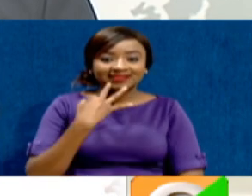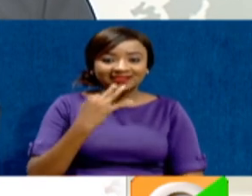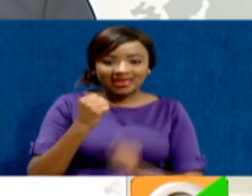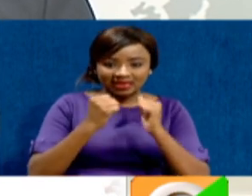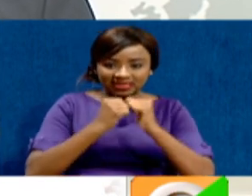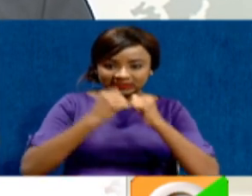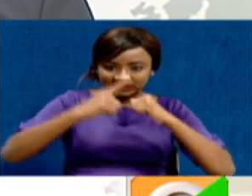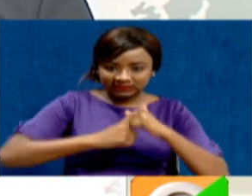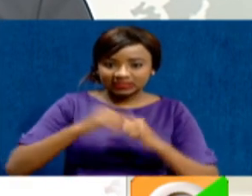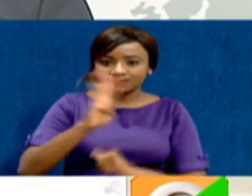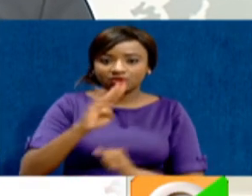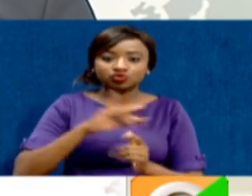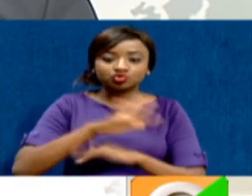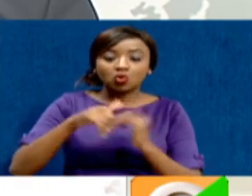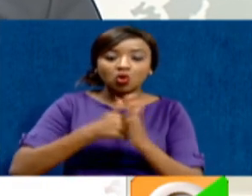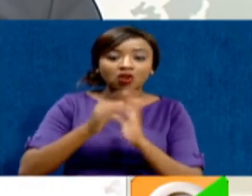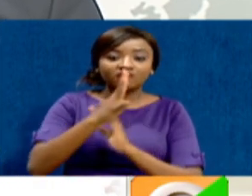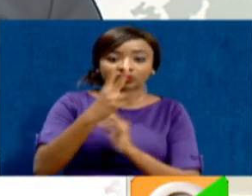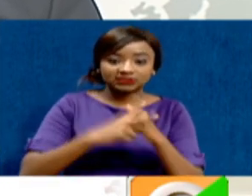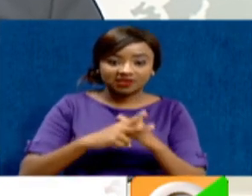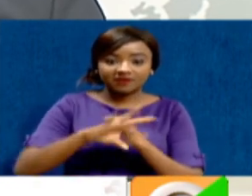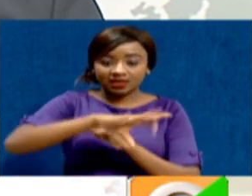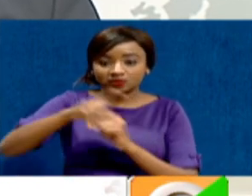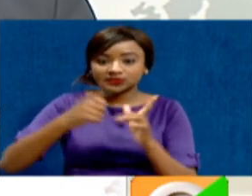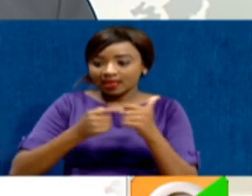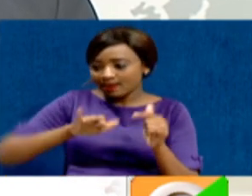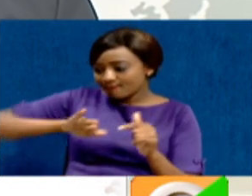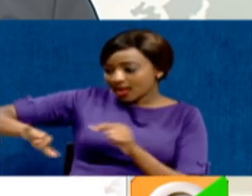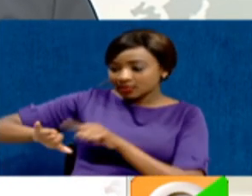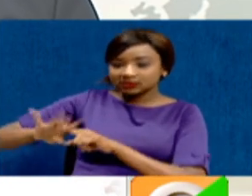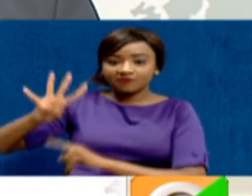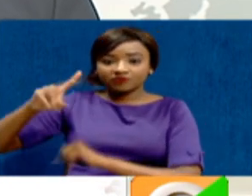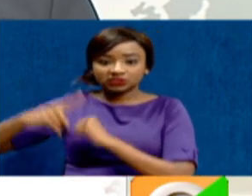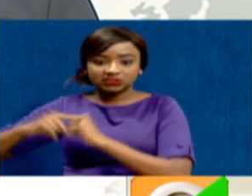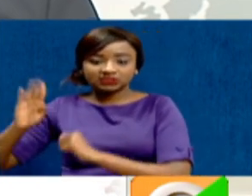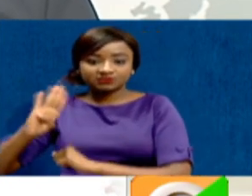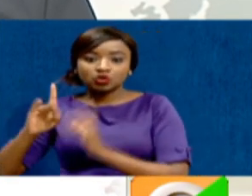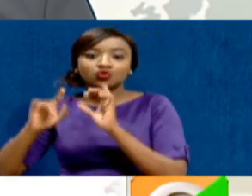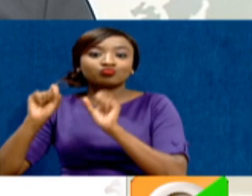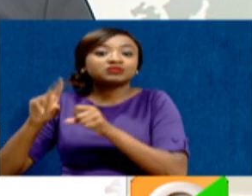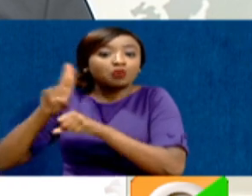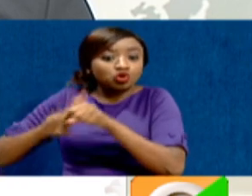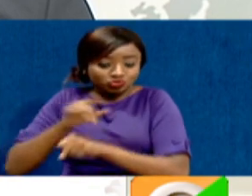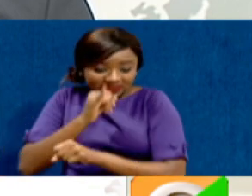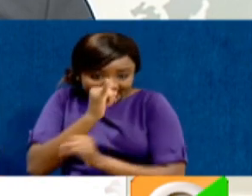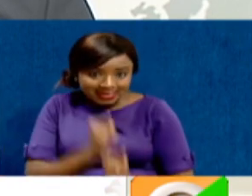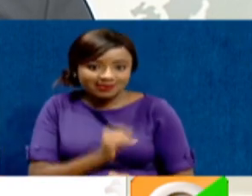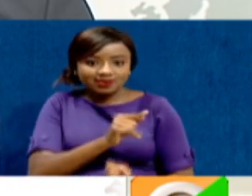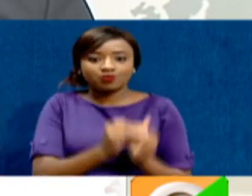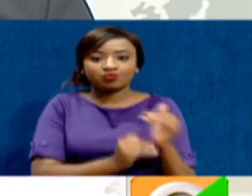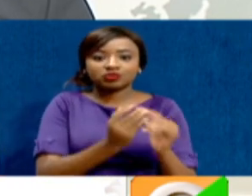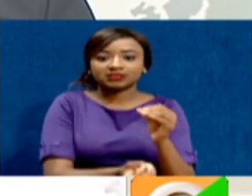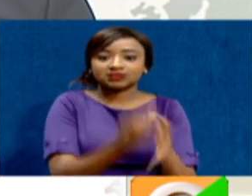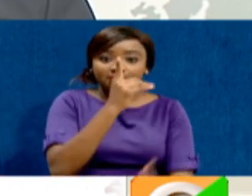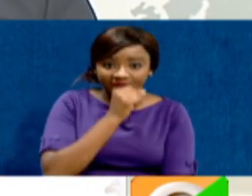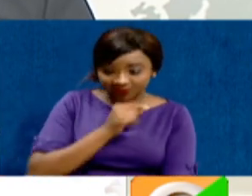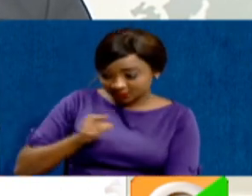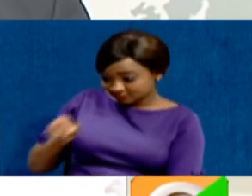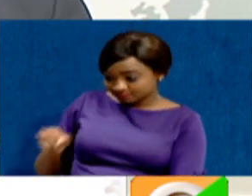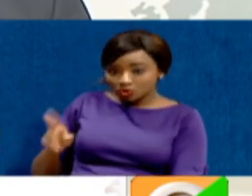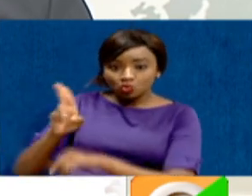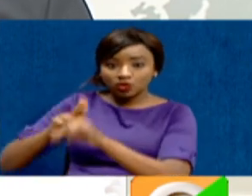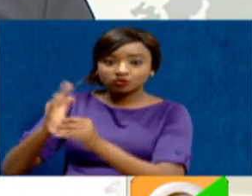shillings to 47 counties. And the remainder of 46 billion will be shared using the new formula. And there was also another proposal,